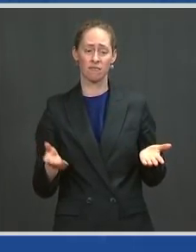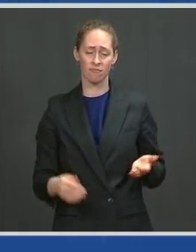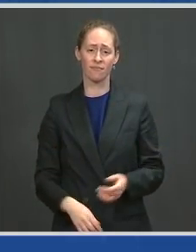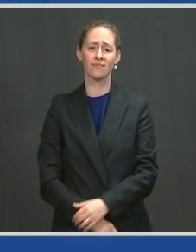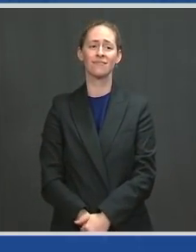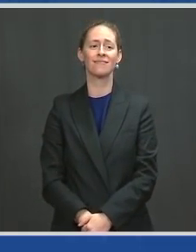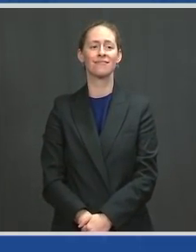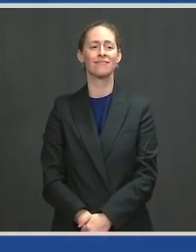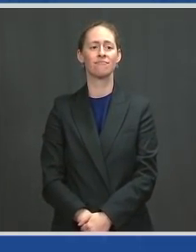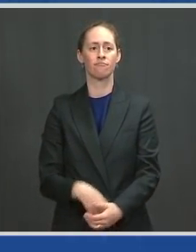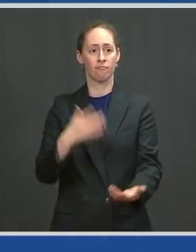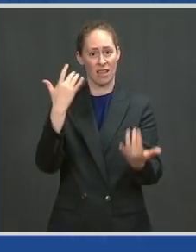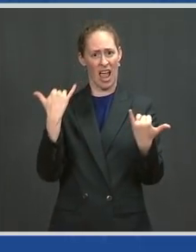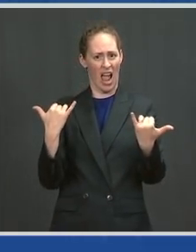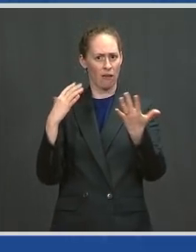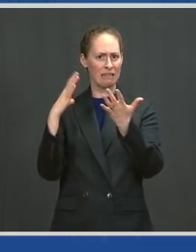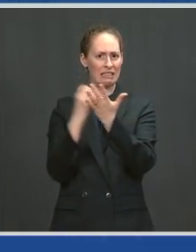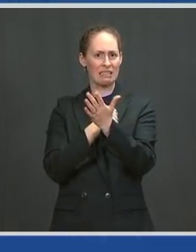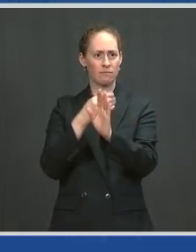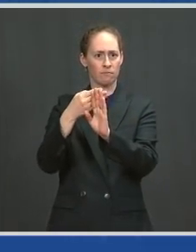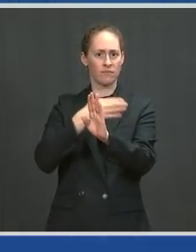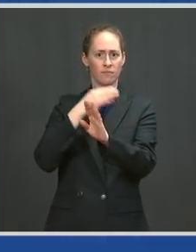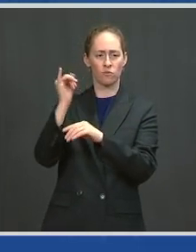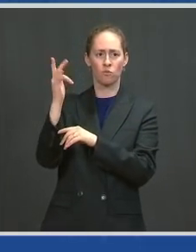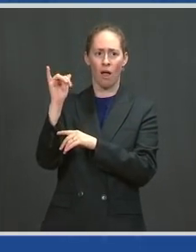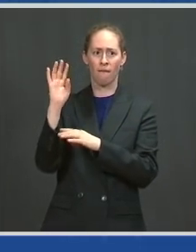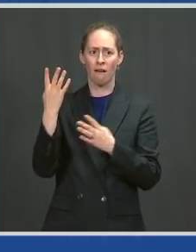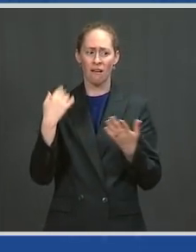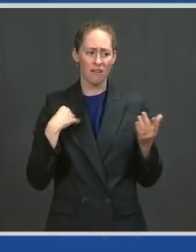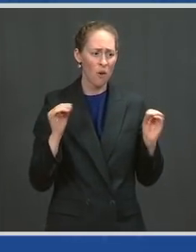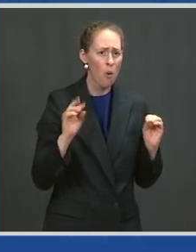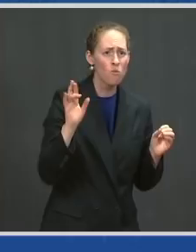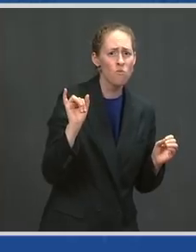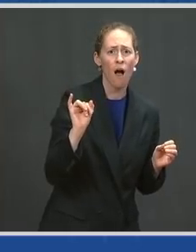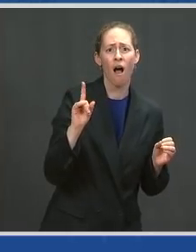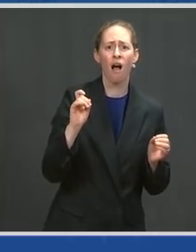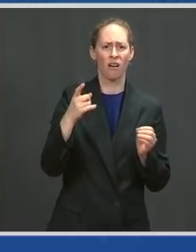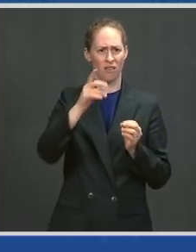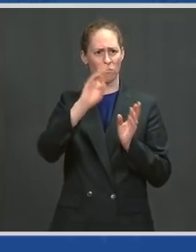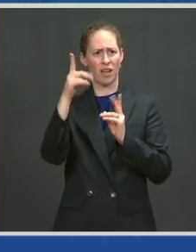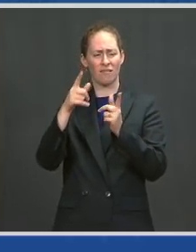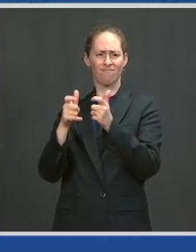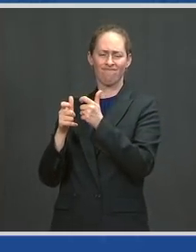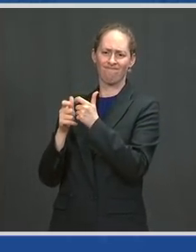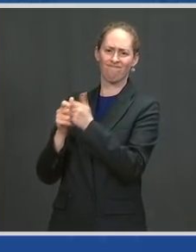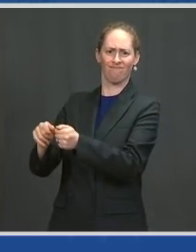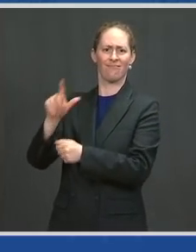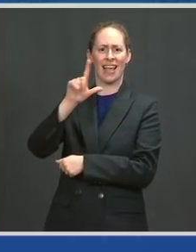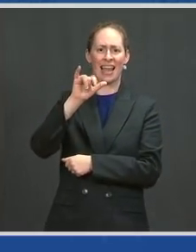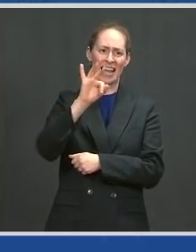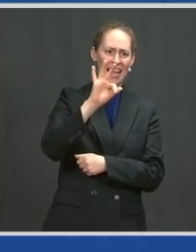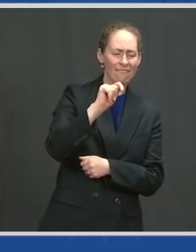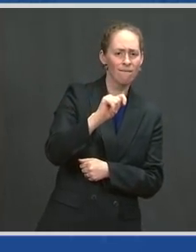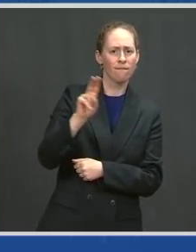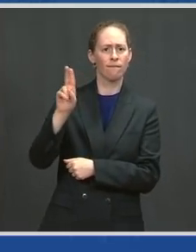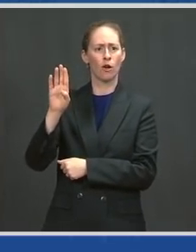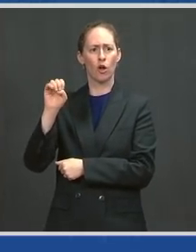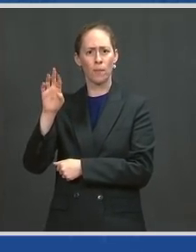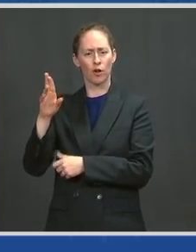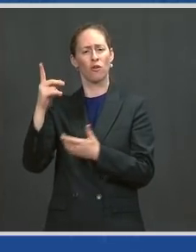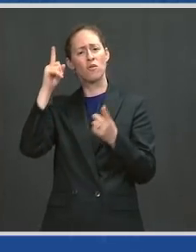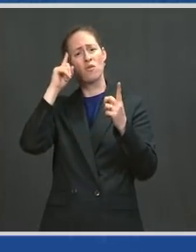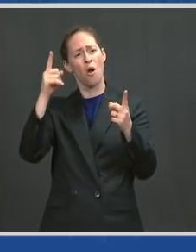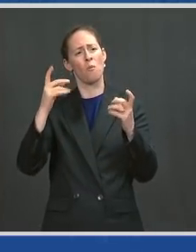July 4th. So anybody who says they can't get there, call Lyft or Uber. They're doing a patriotic thing. They'll come and pick you up,